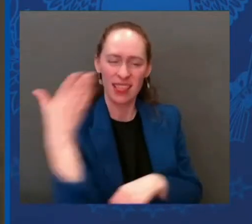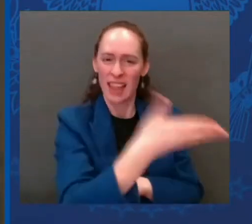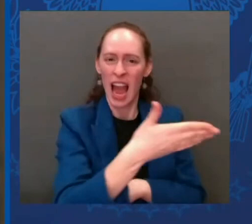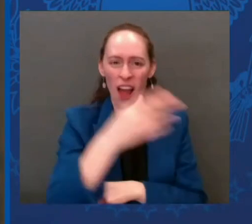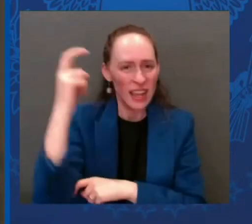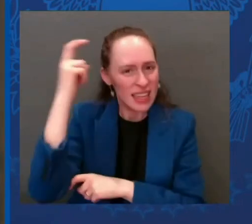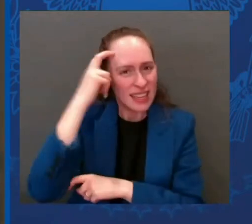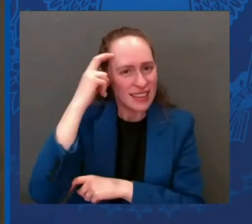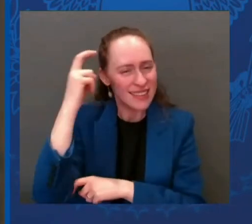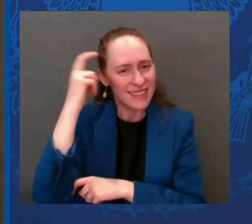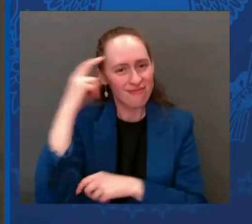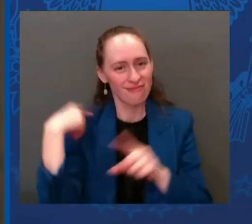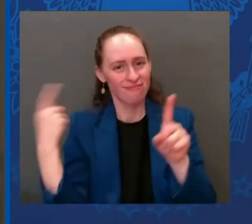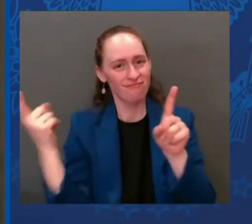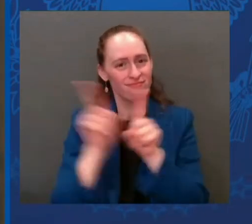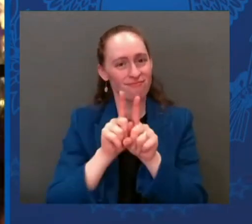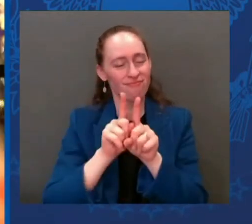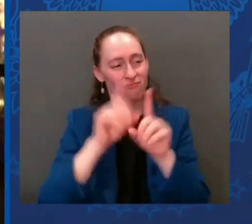matter what.